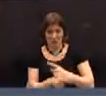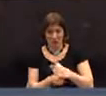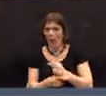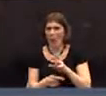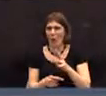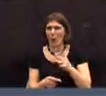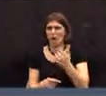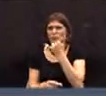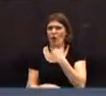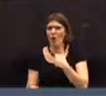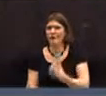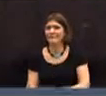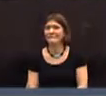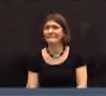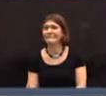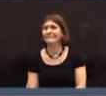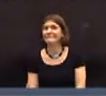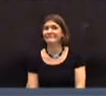uh, speak to that, please?